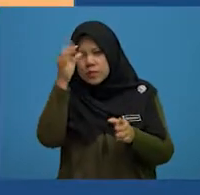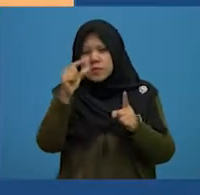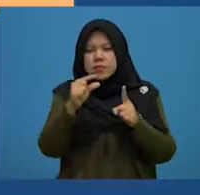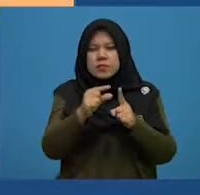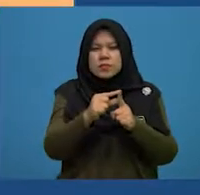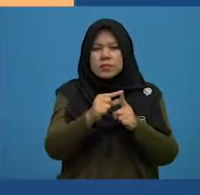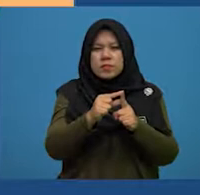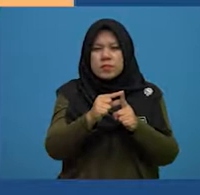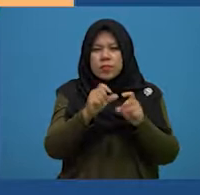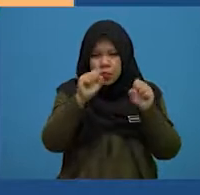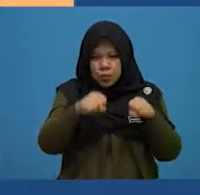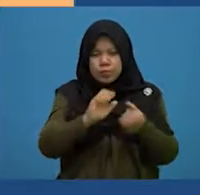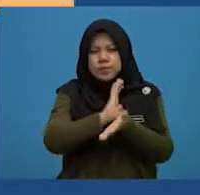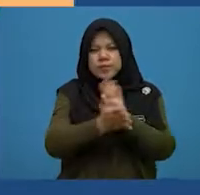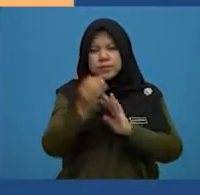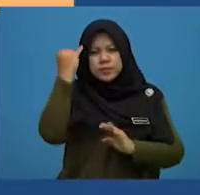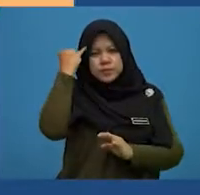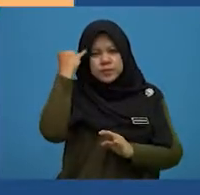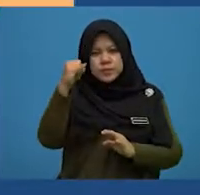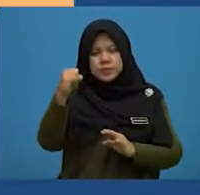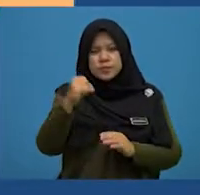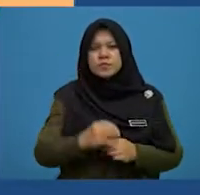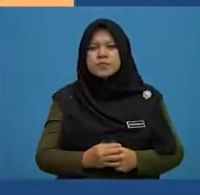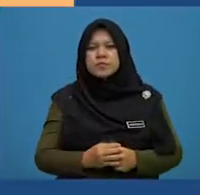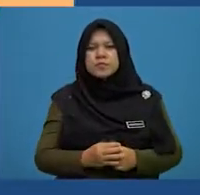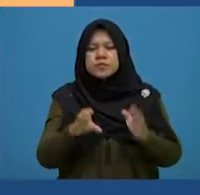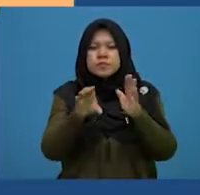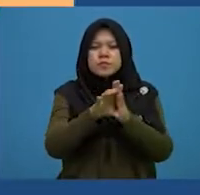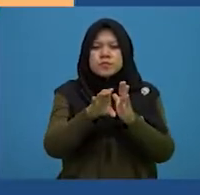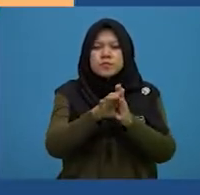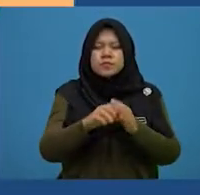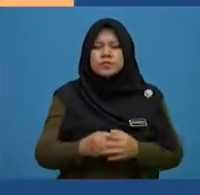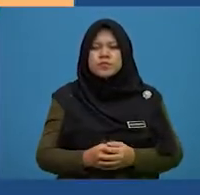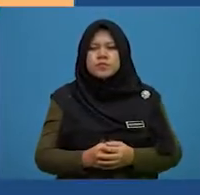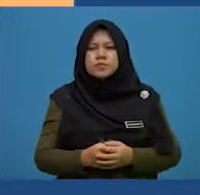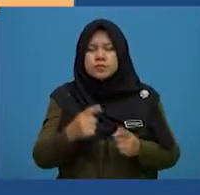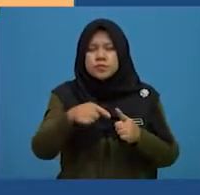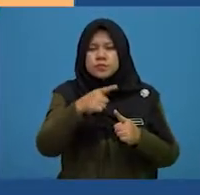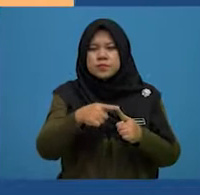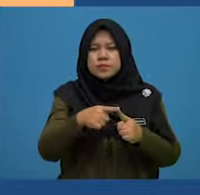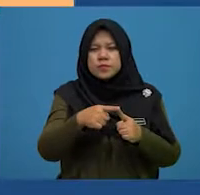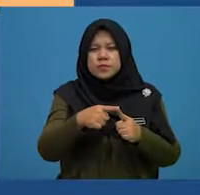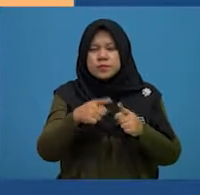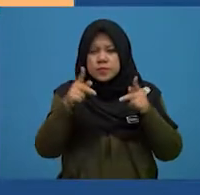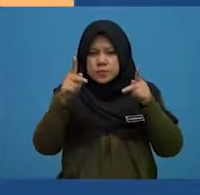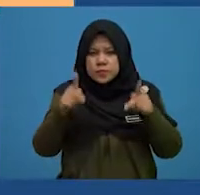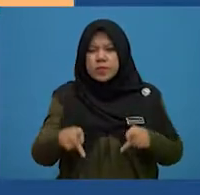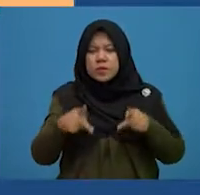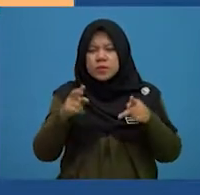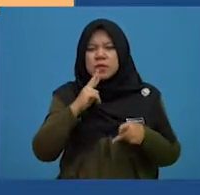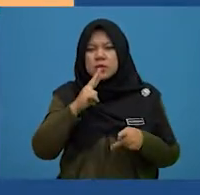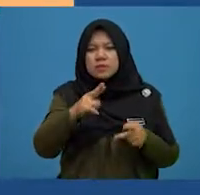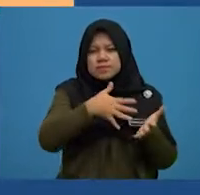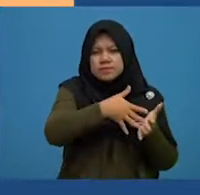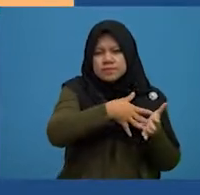can be a clue or synonym. For example, when people are vulnerable or